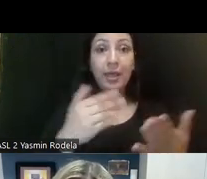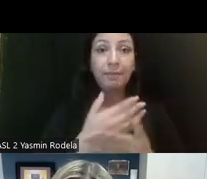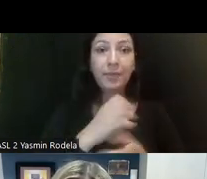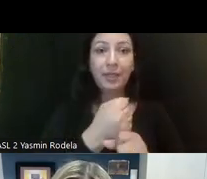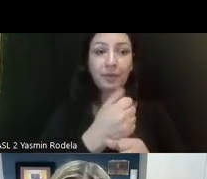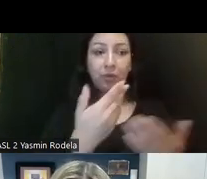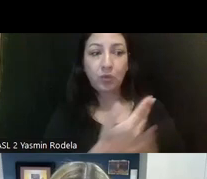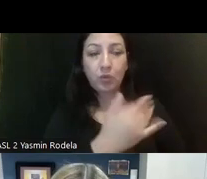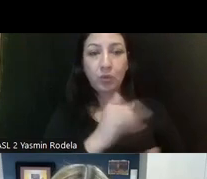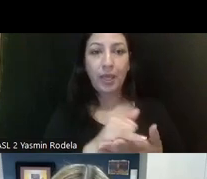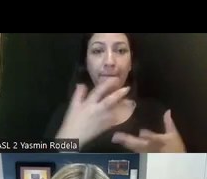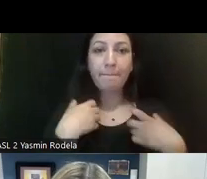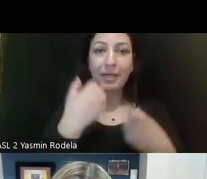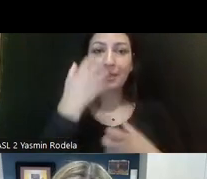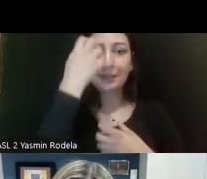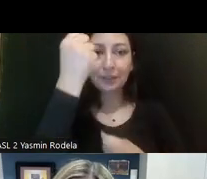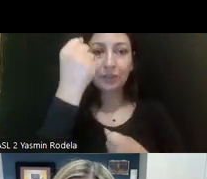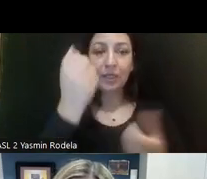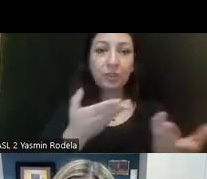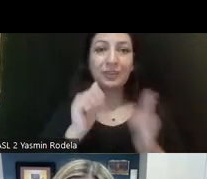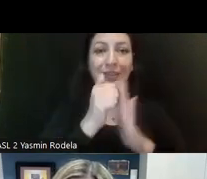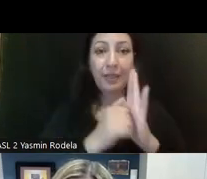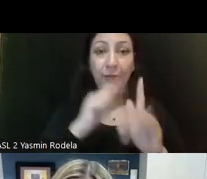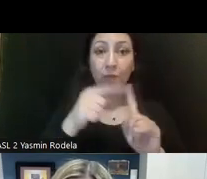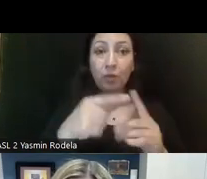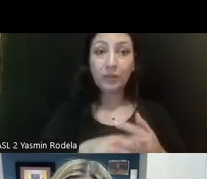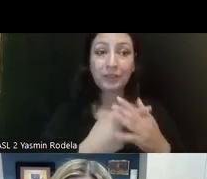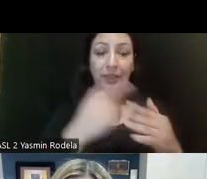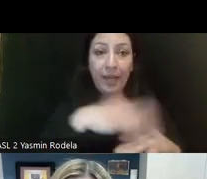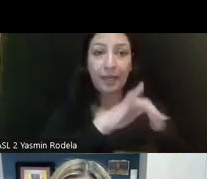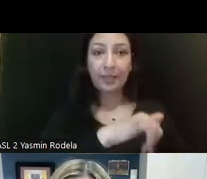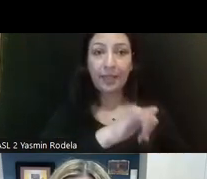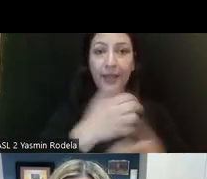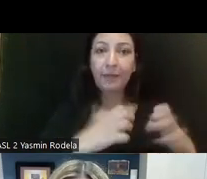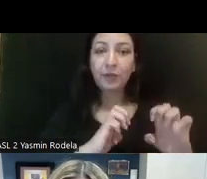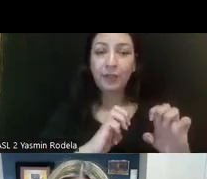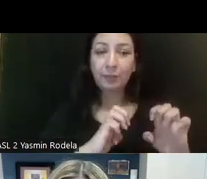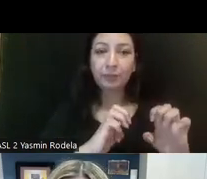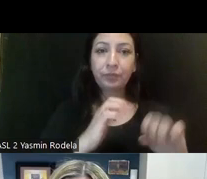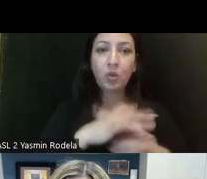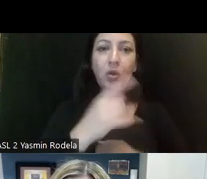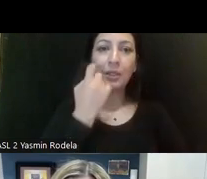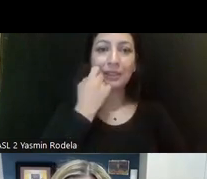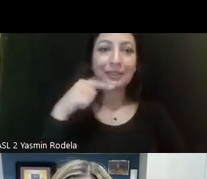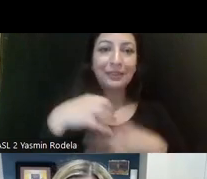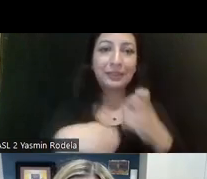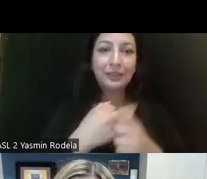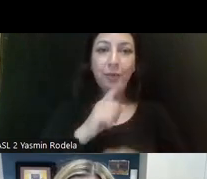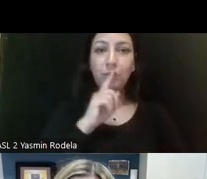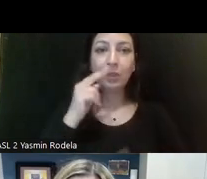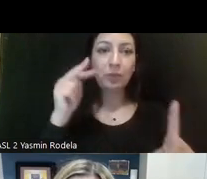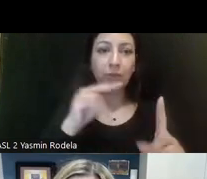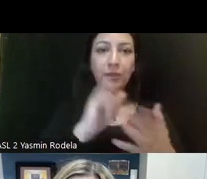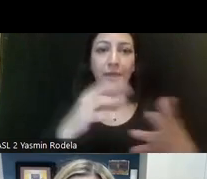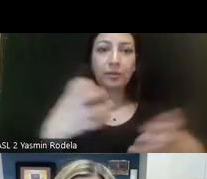services act. Um, when we embarked on, on this effort, uh, earlier this year, we really looked at the